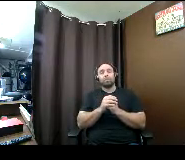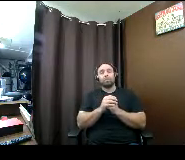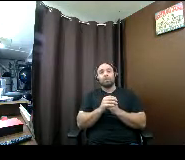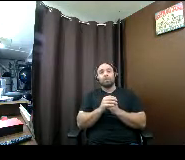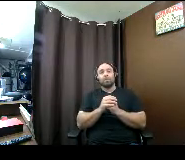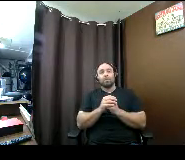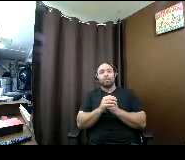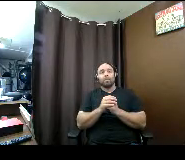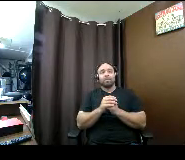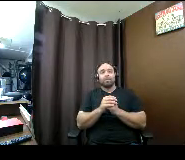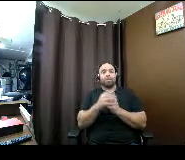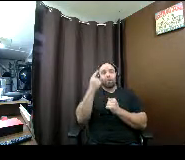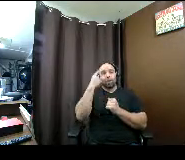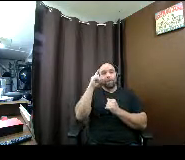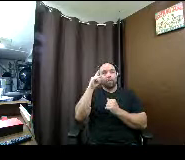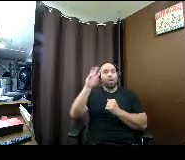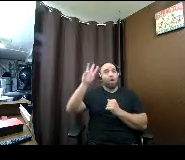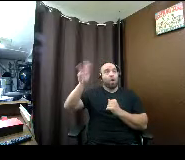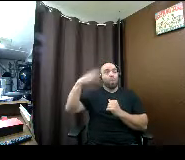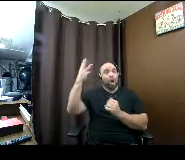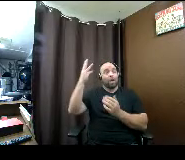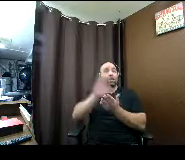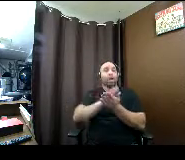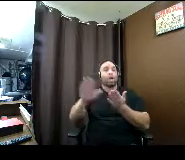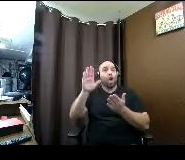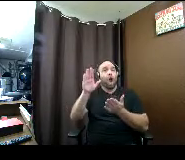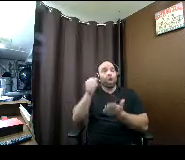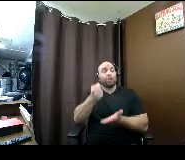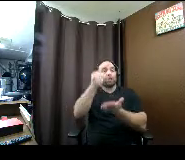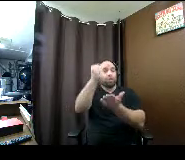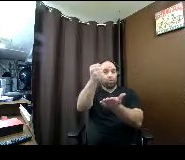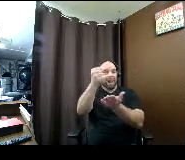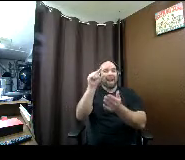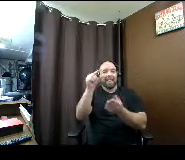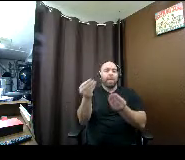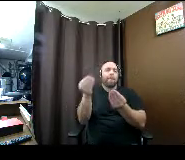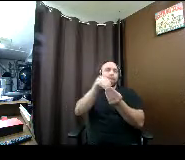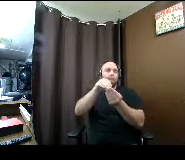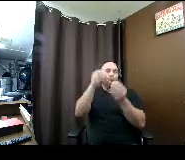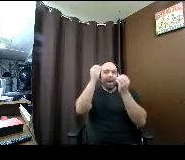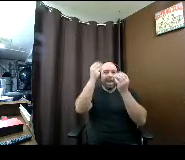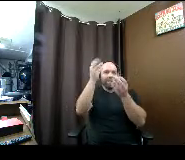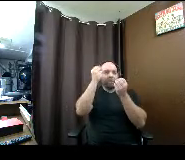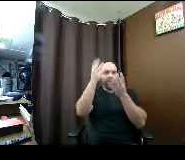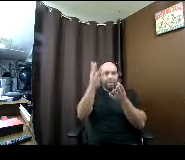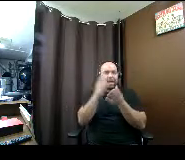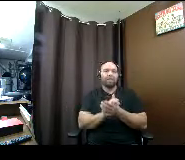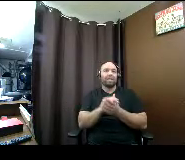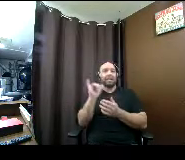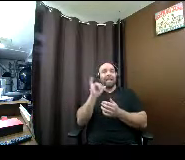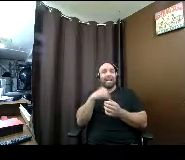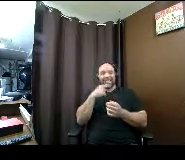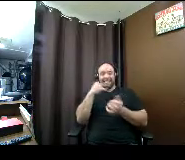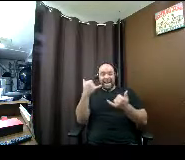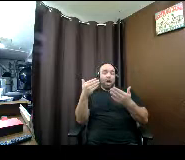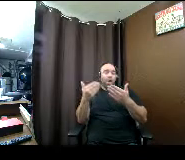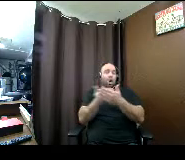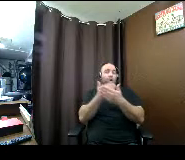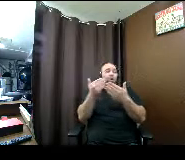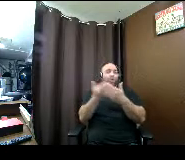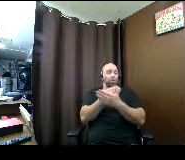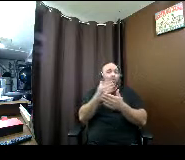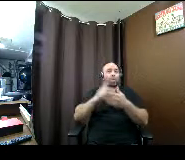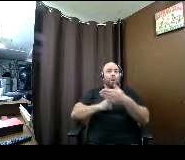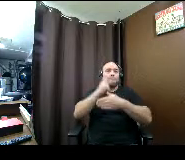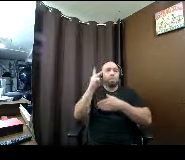for the washington college grant this is just a little more information like i said it's a newer program uh you guys are